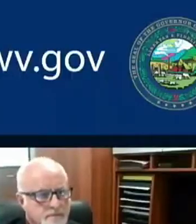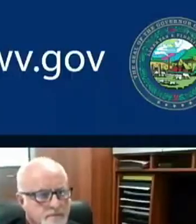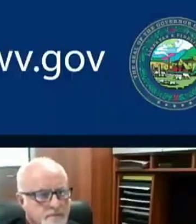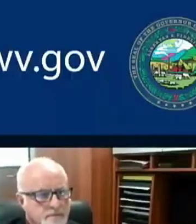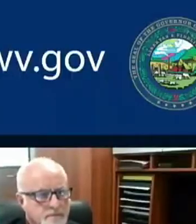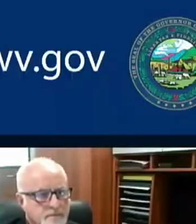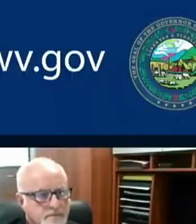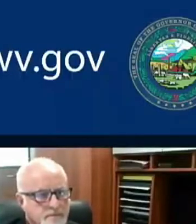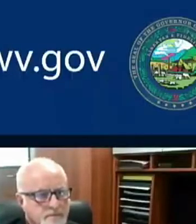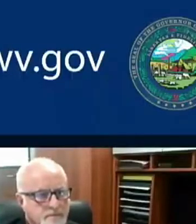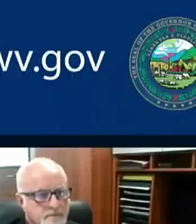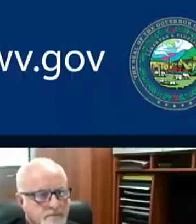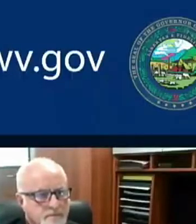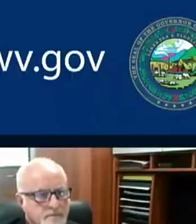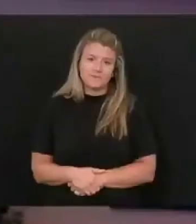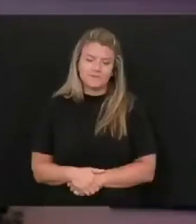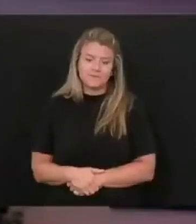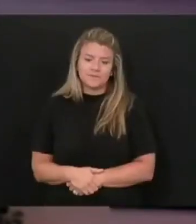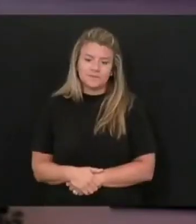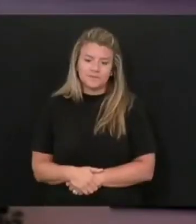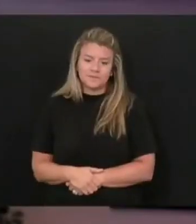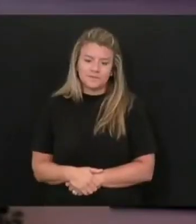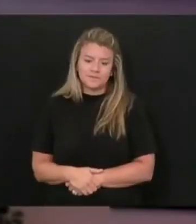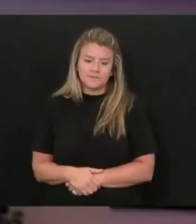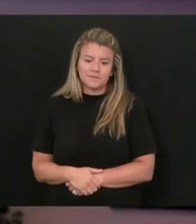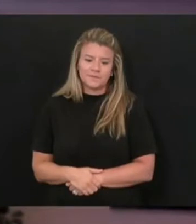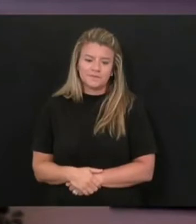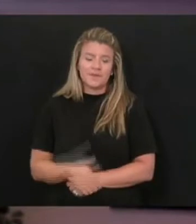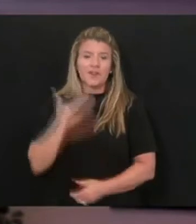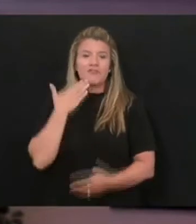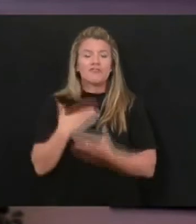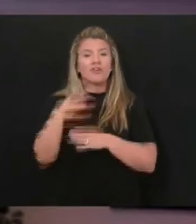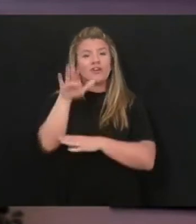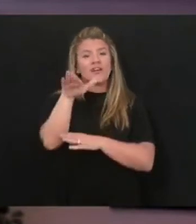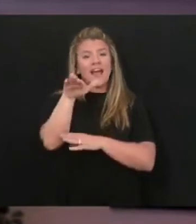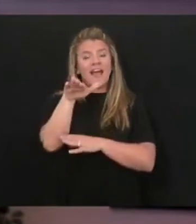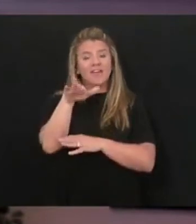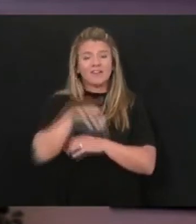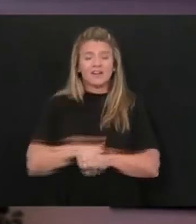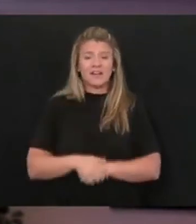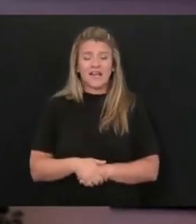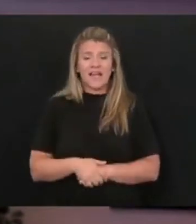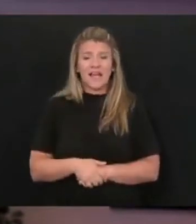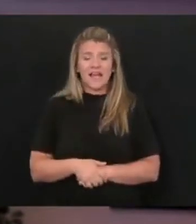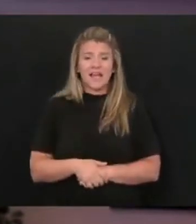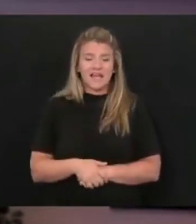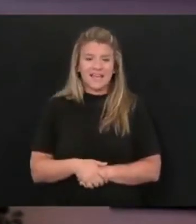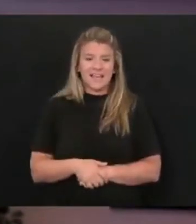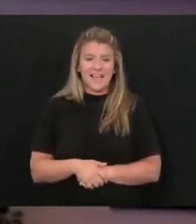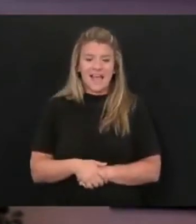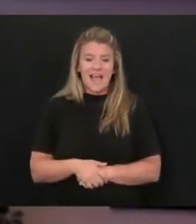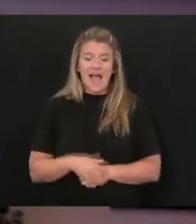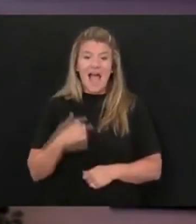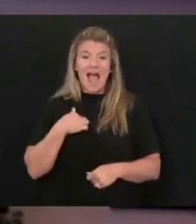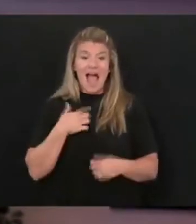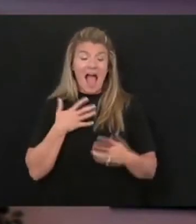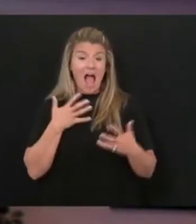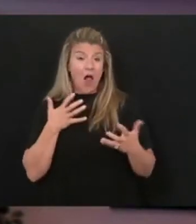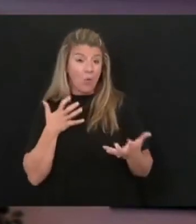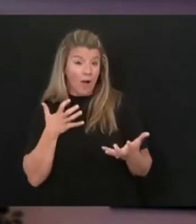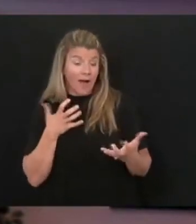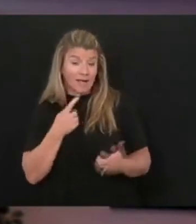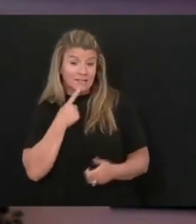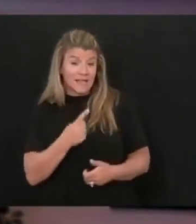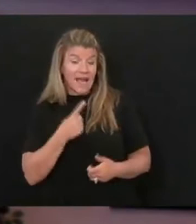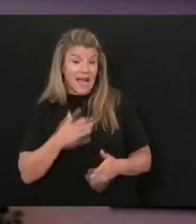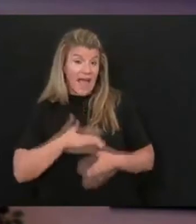czar. Well, good afternoon. I would be remiss if I didn't say happy birthday, General, and